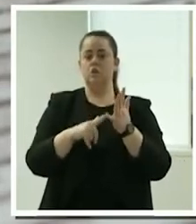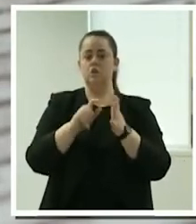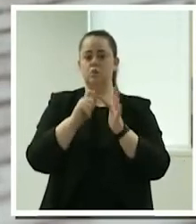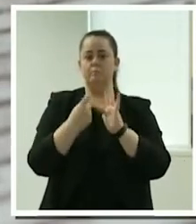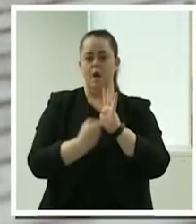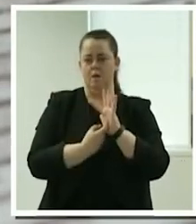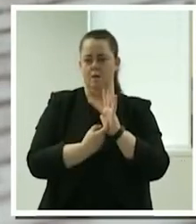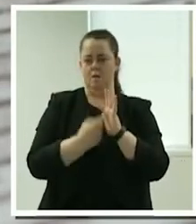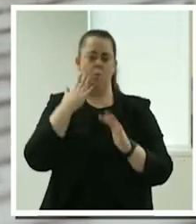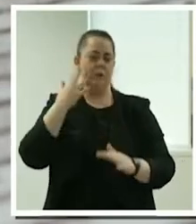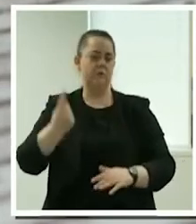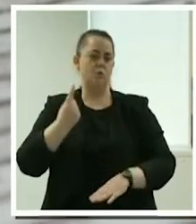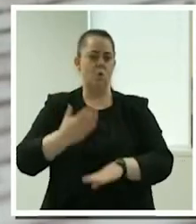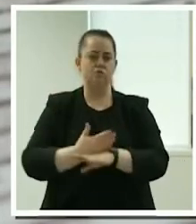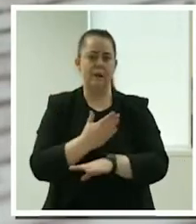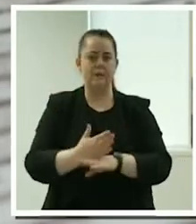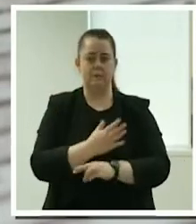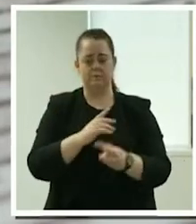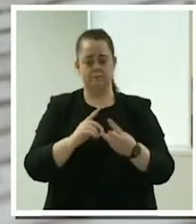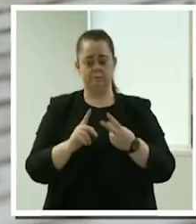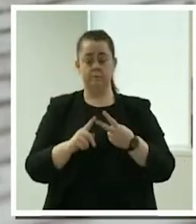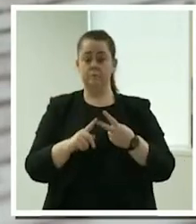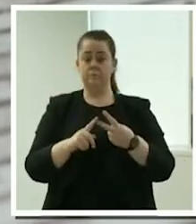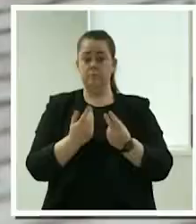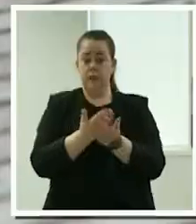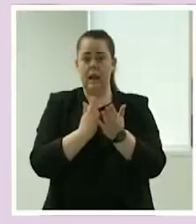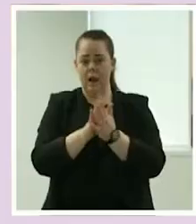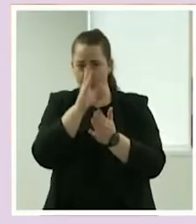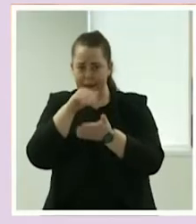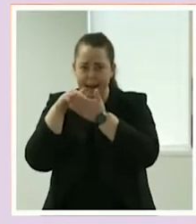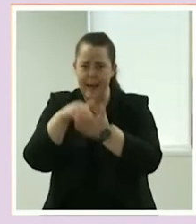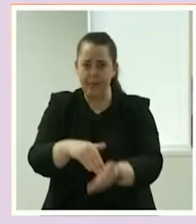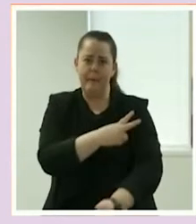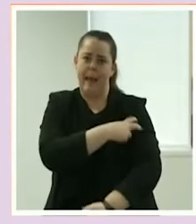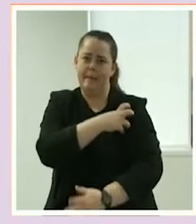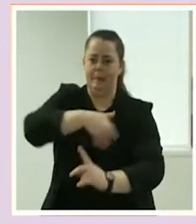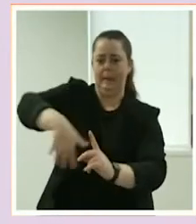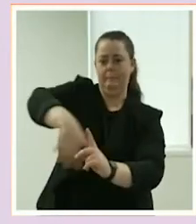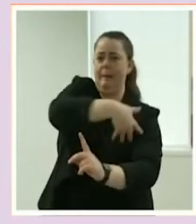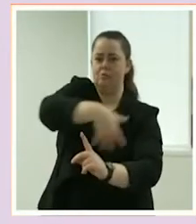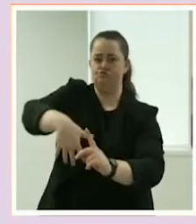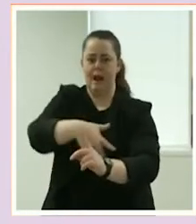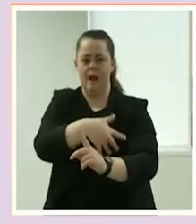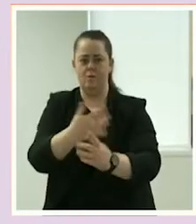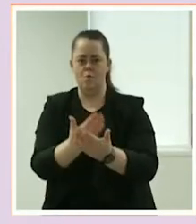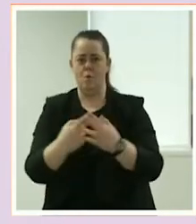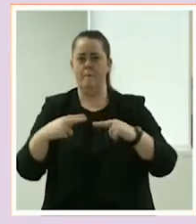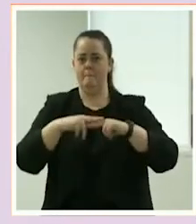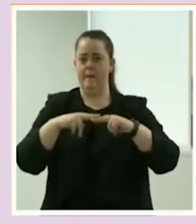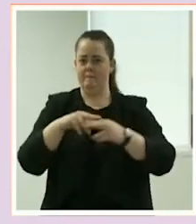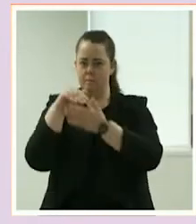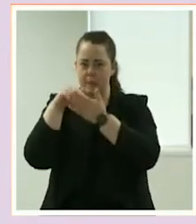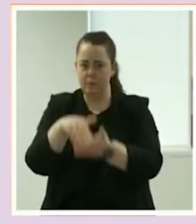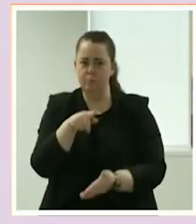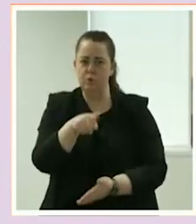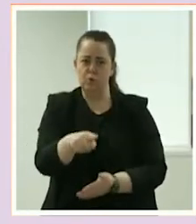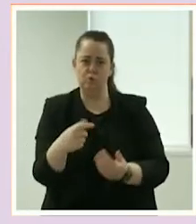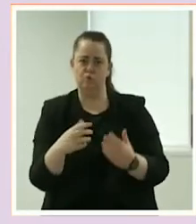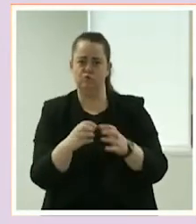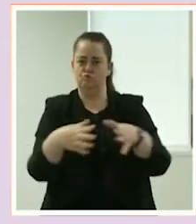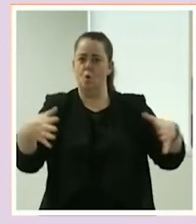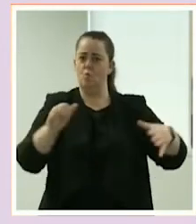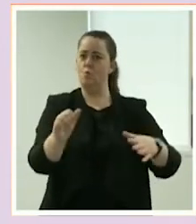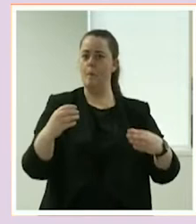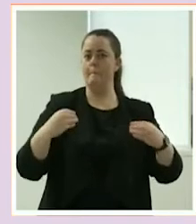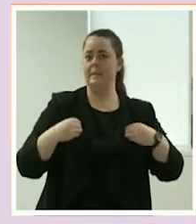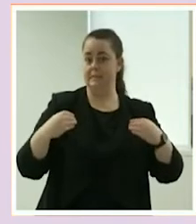independent support providers on our platform and ease the administration and give you the tools and information you need to successfully grow your business. And we're certainly